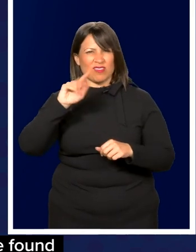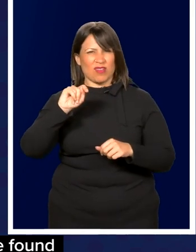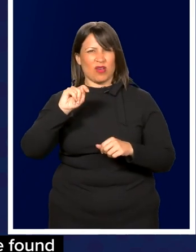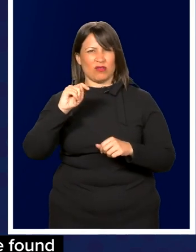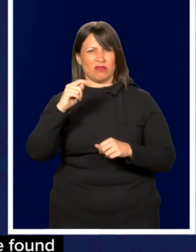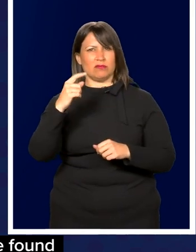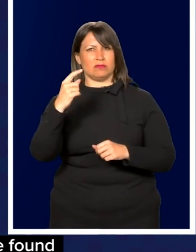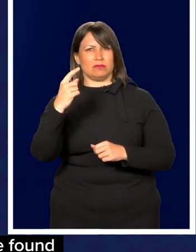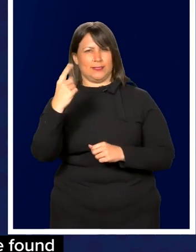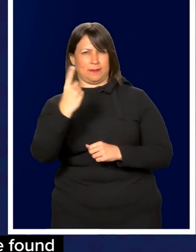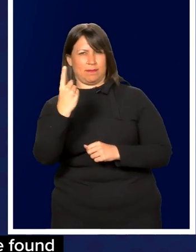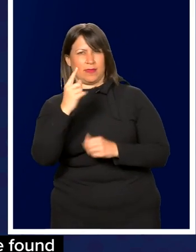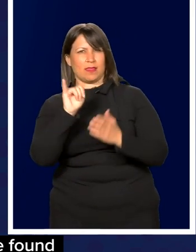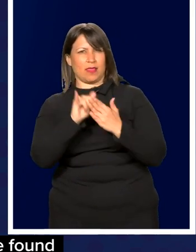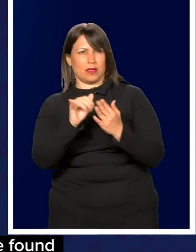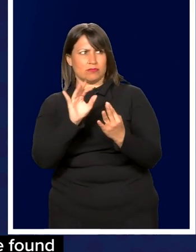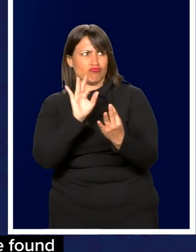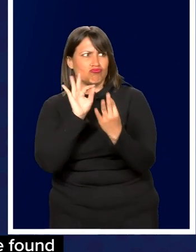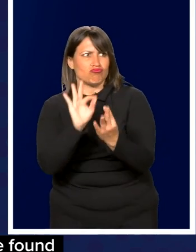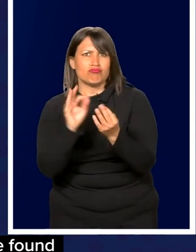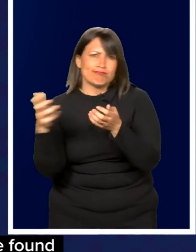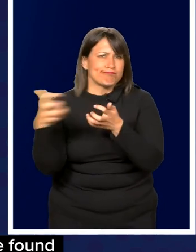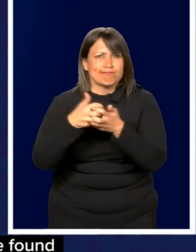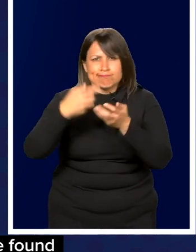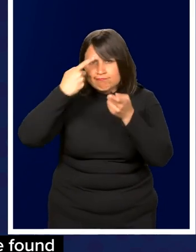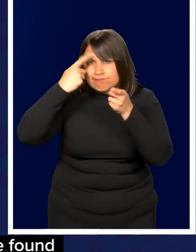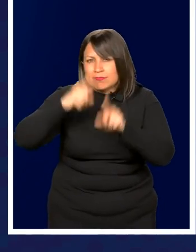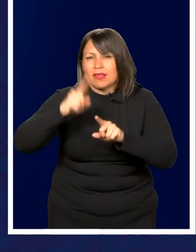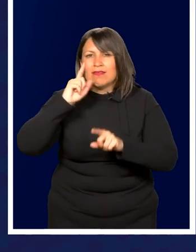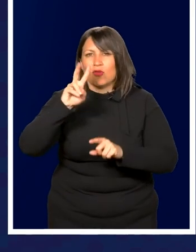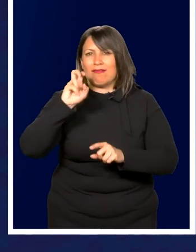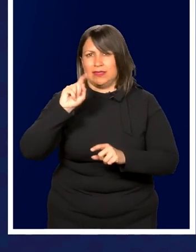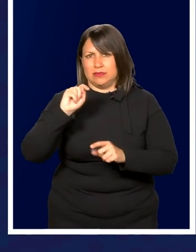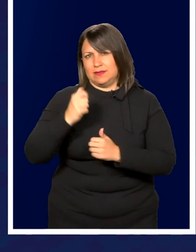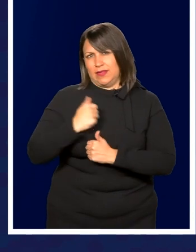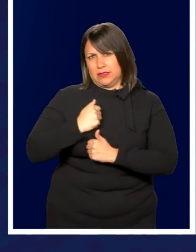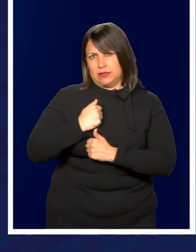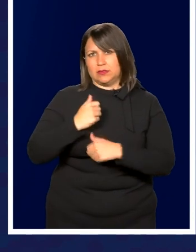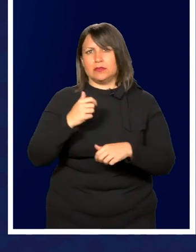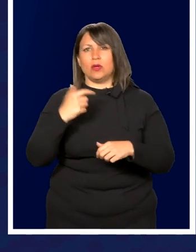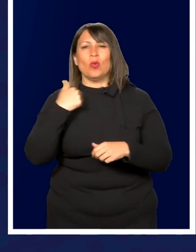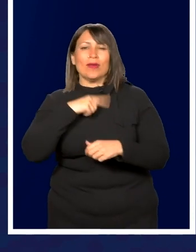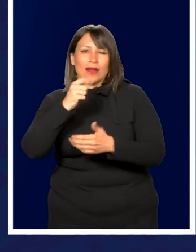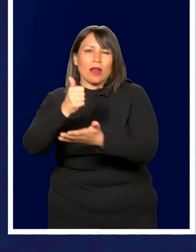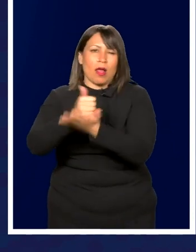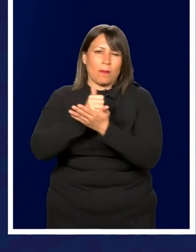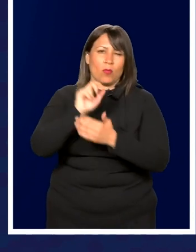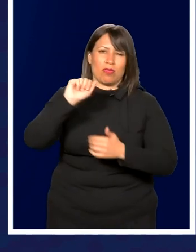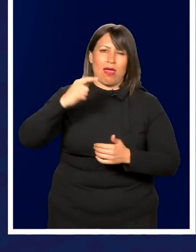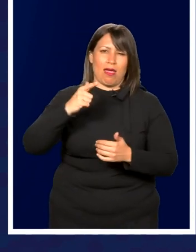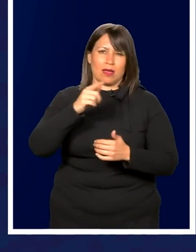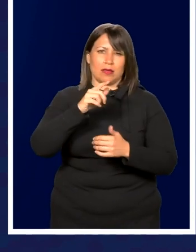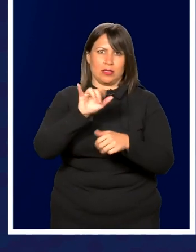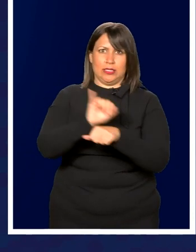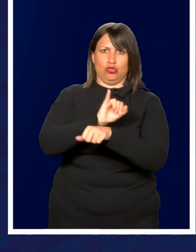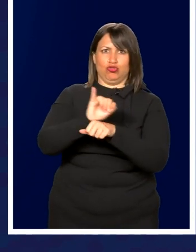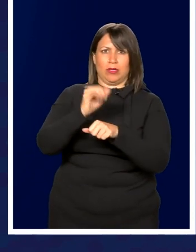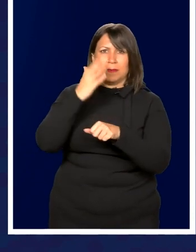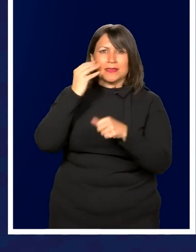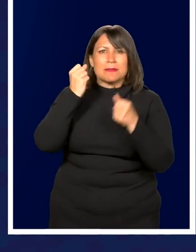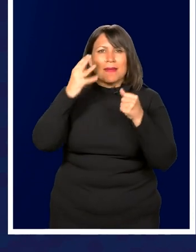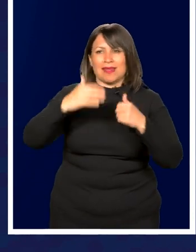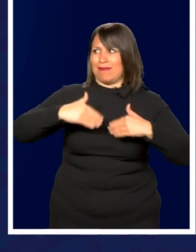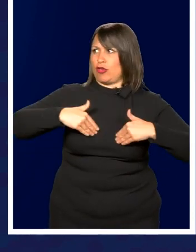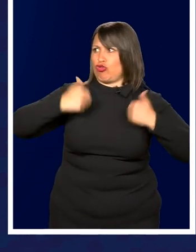out that we want something that's very good for veterans. And we need help in the Ag industry because a lot of our younger